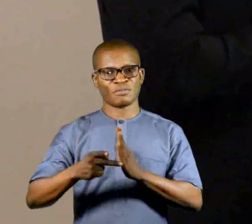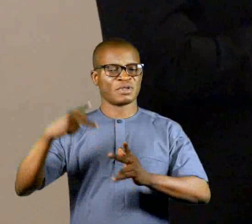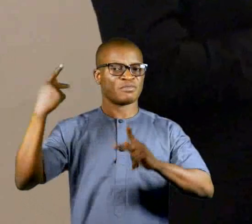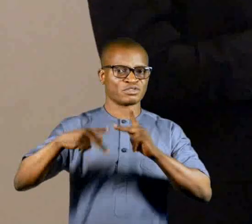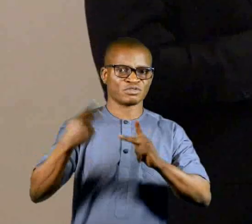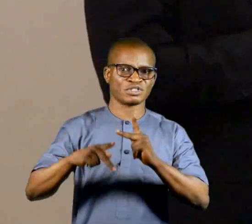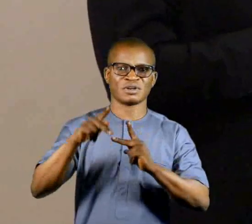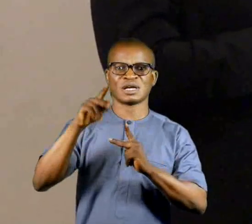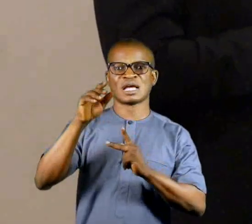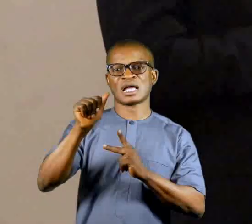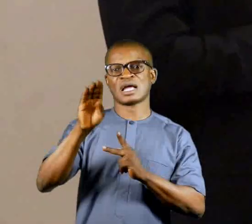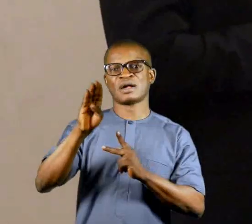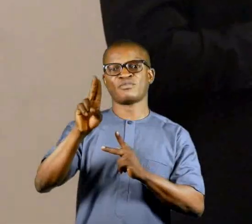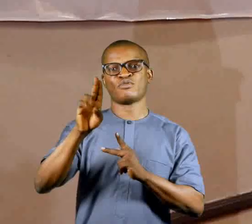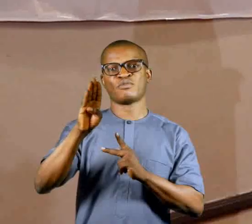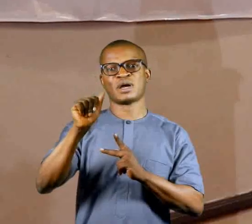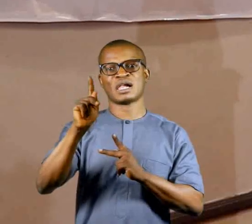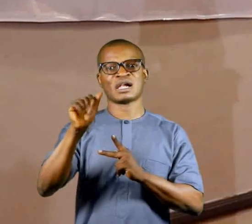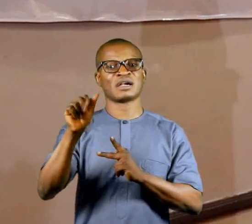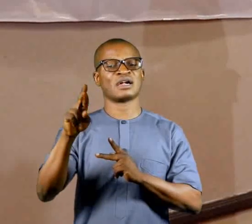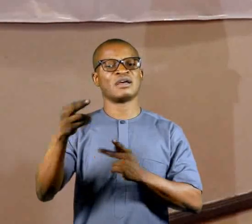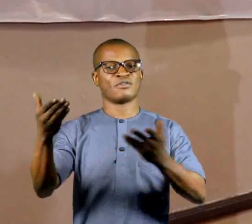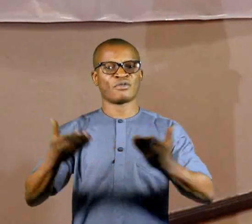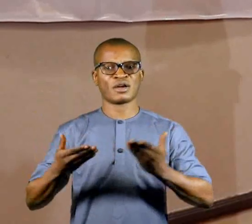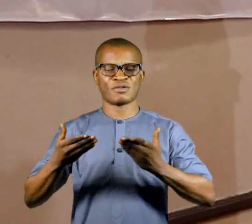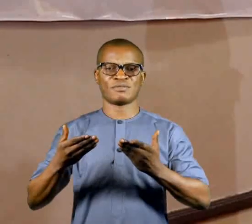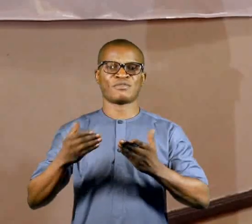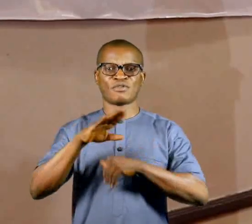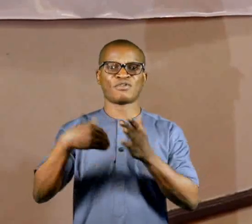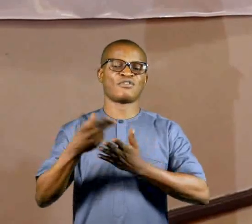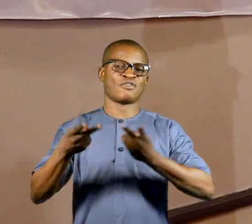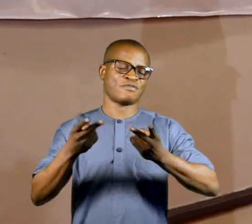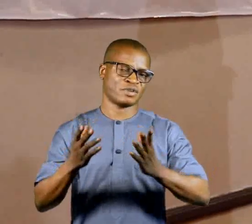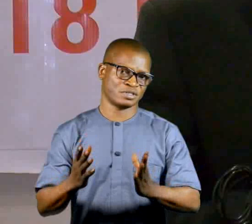Prosecution, Al-Haji Muhammad Abubakar, welcomed the guests on behalf of the Ministry.